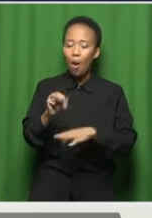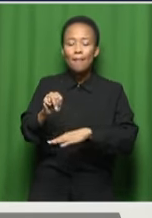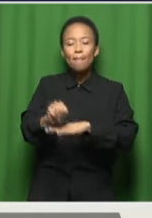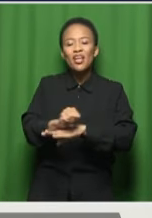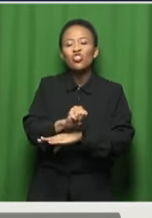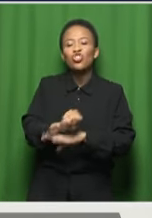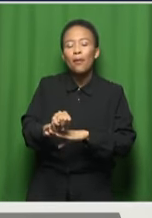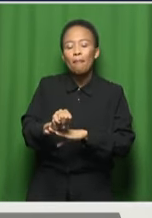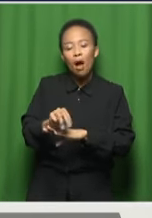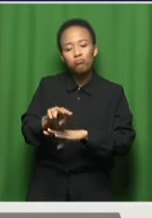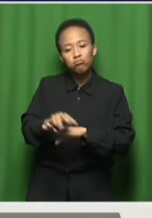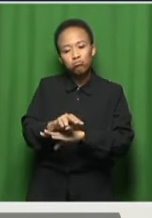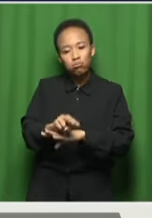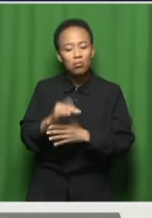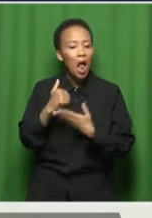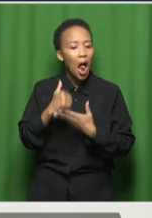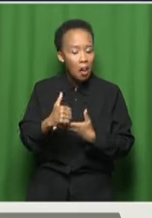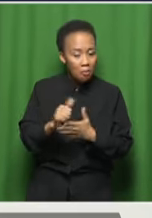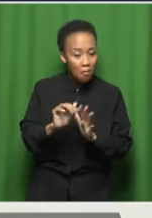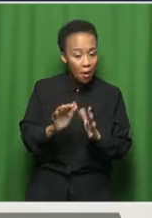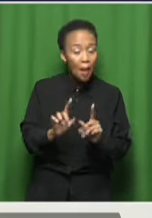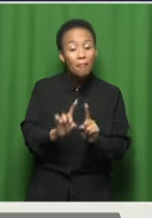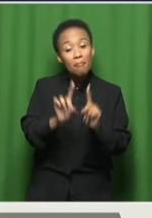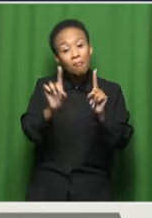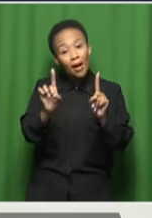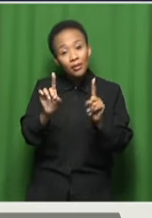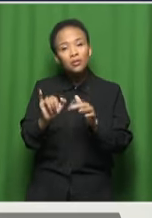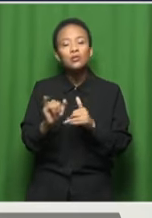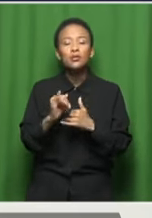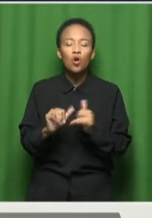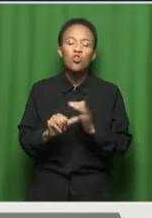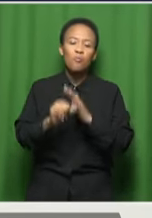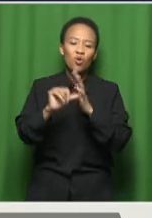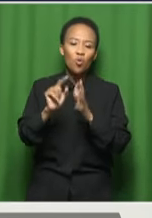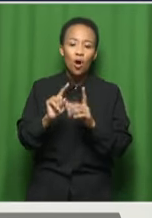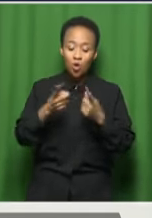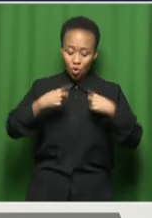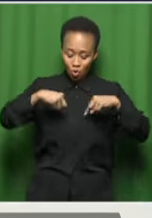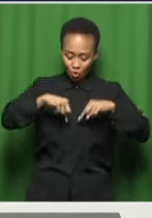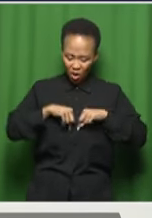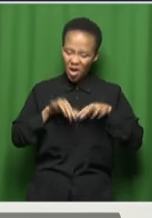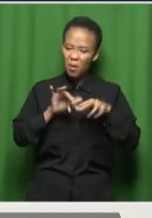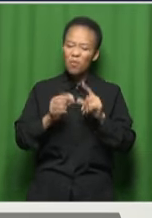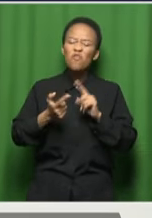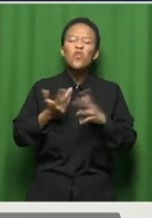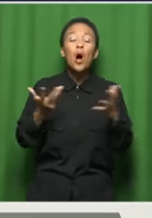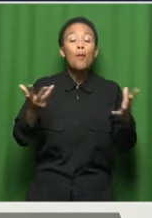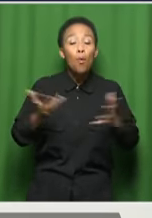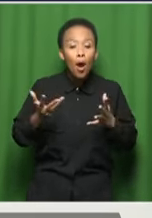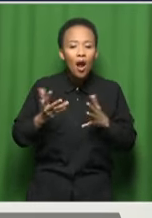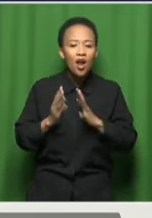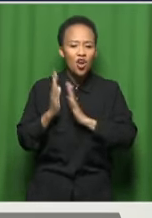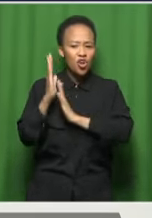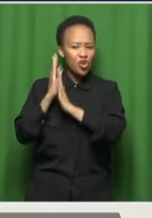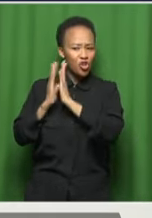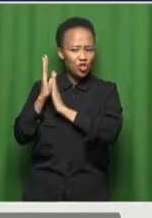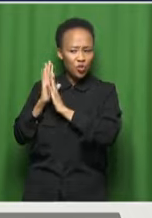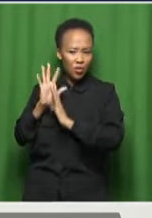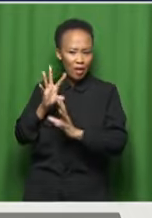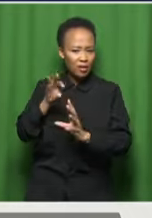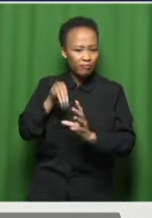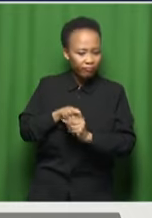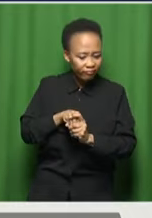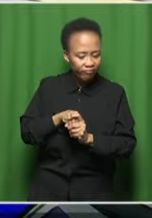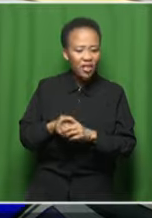a revisitation always of where we come from as a people. And the history that we, um, are anchored in, in terms of the music.